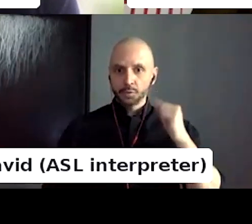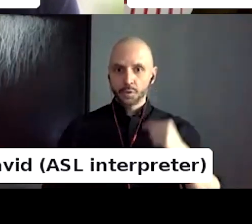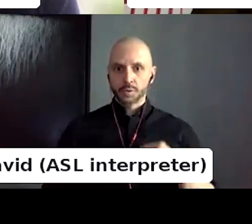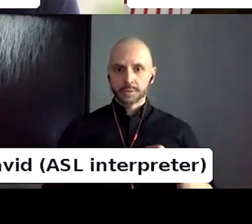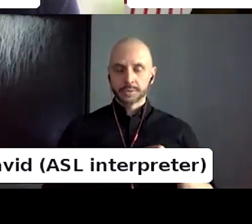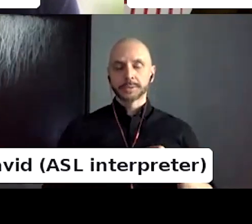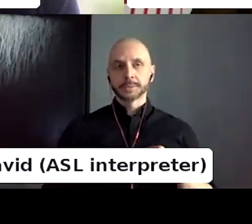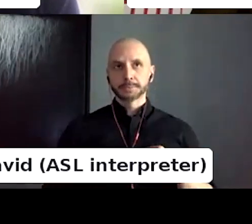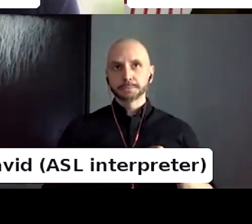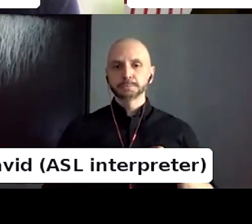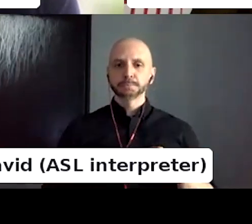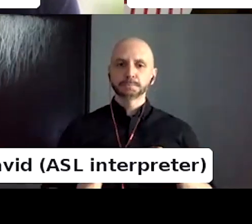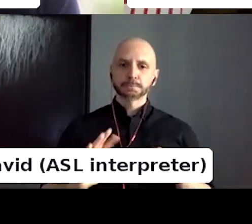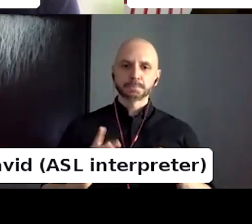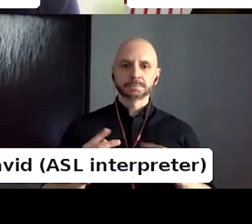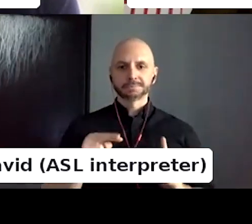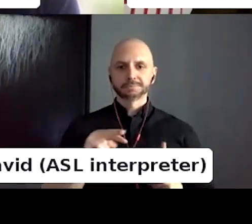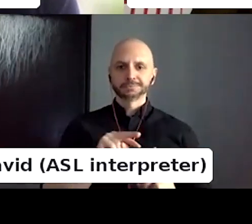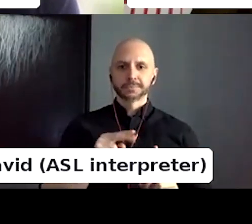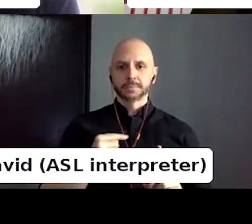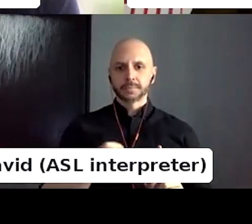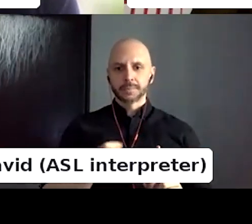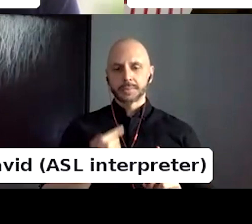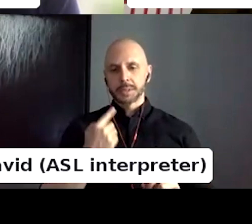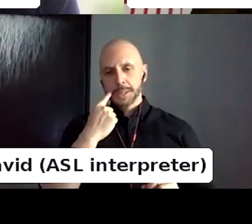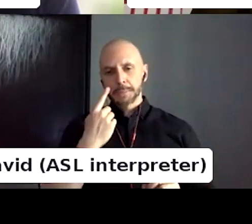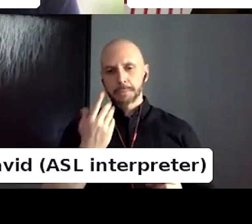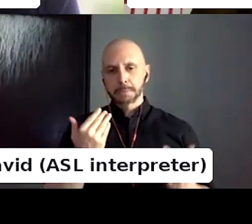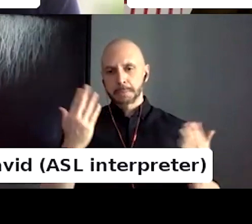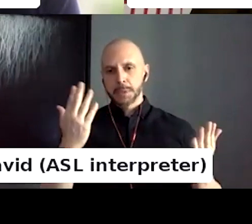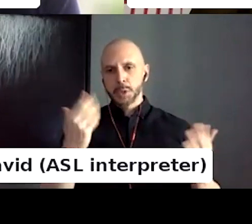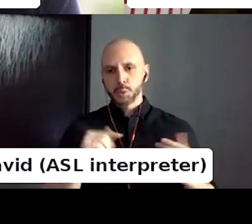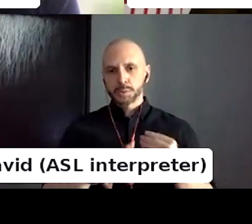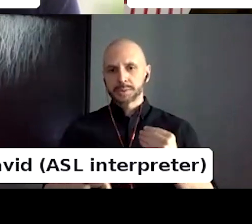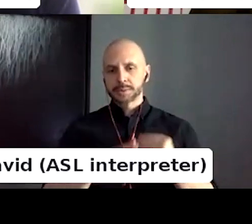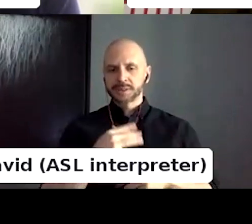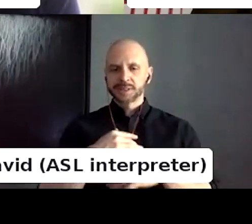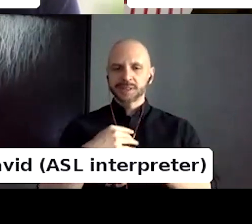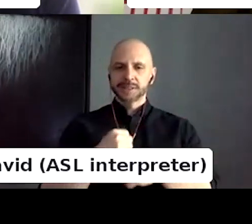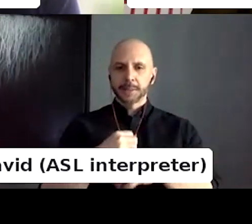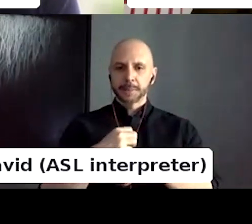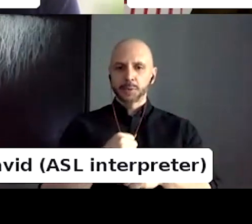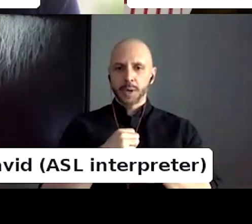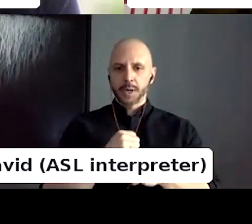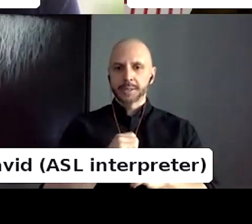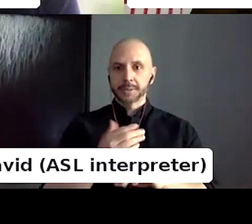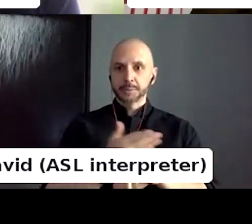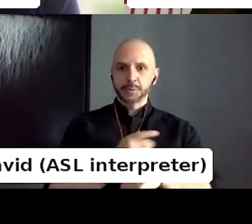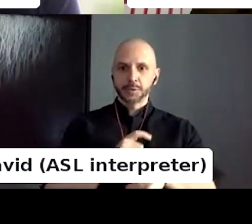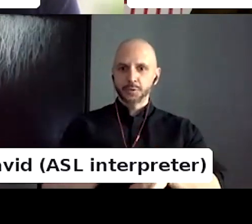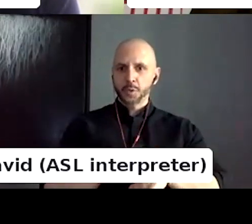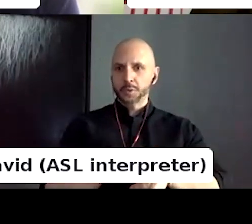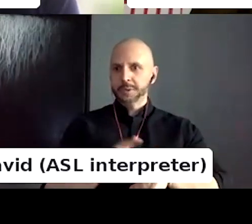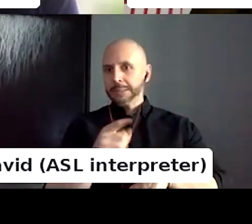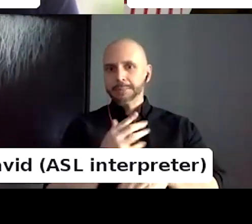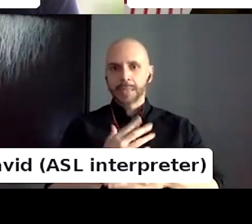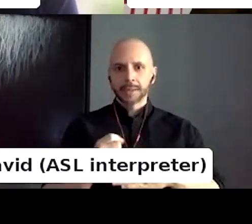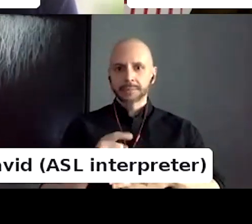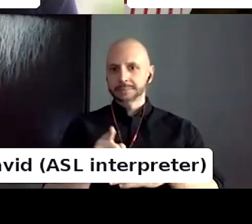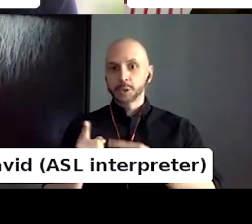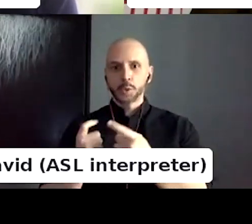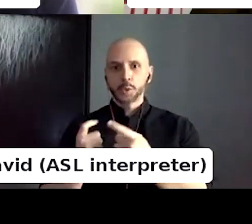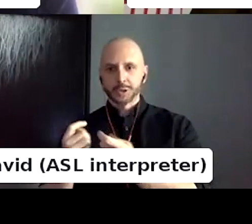and, and maybe to, to summarize this a little bit before we go to questions is that